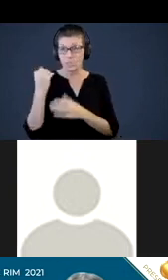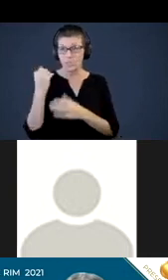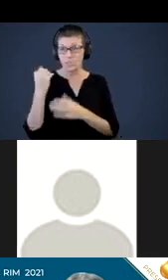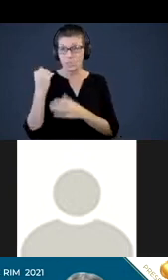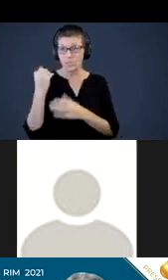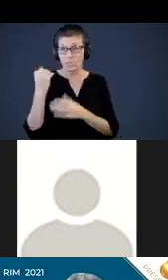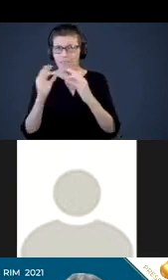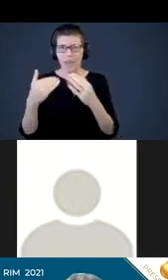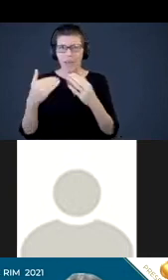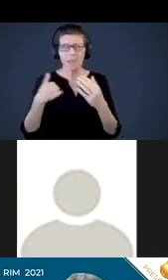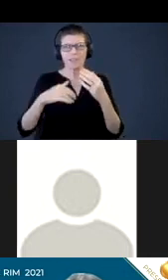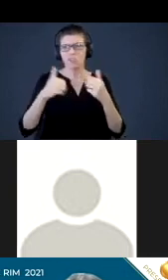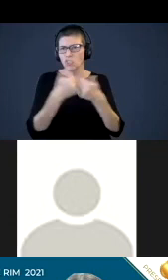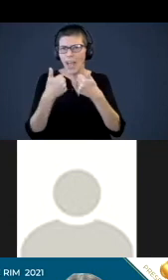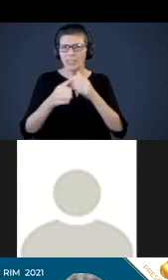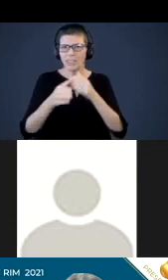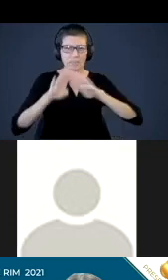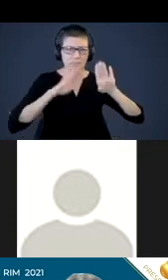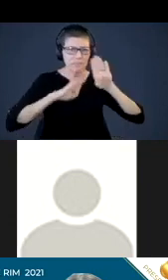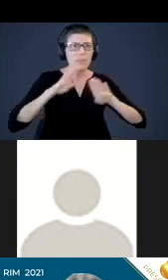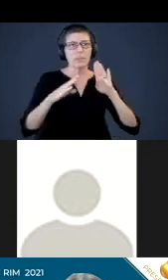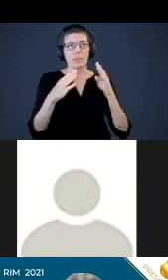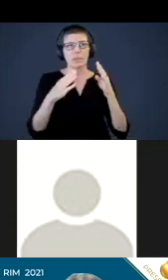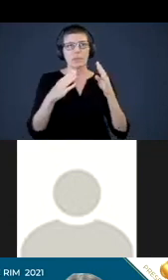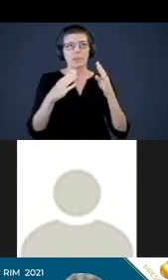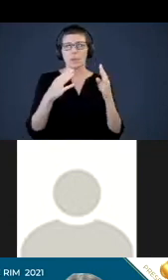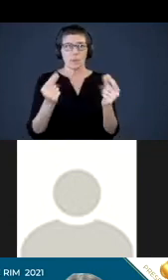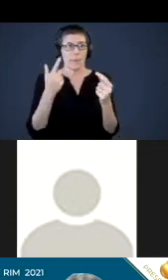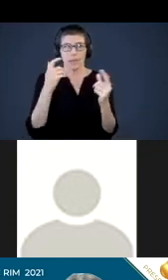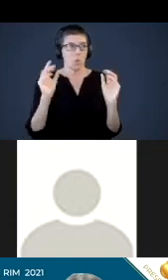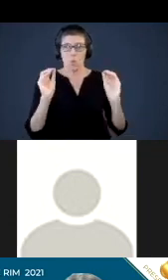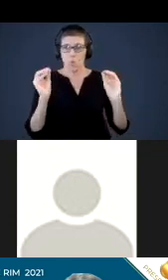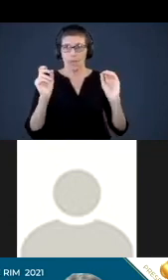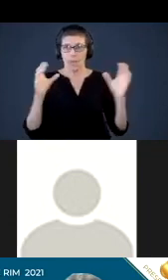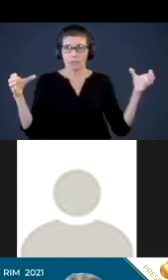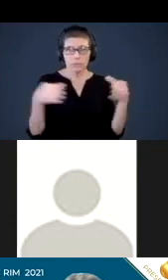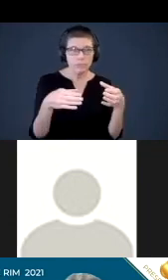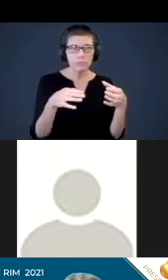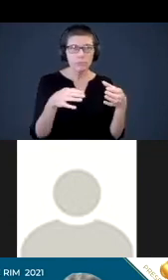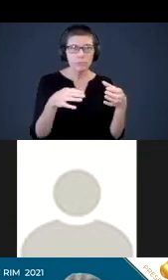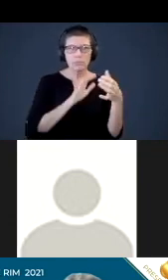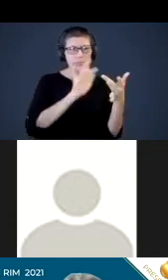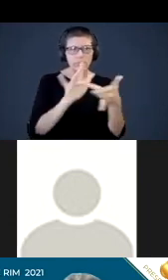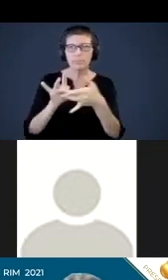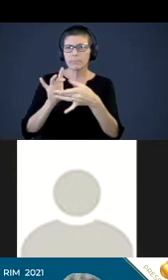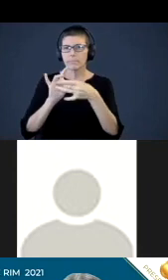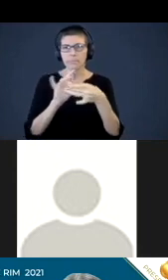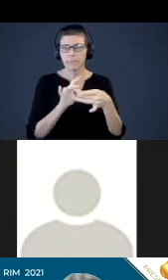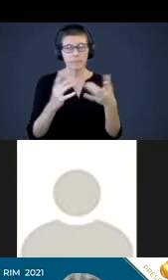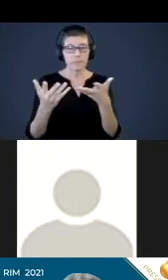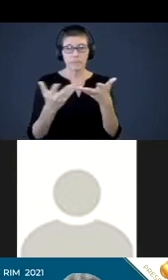families were having. So suddenly, because no one was able to be together or reach out and kind of connect in person,